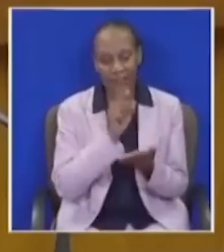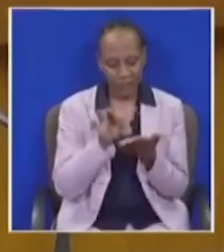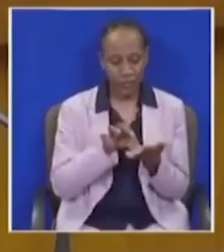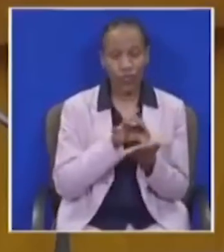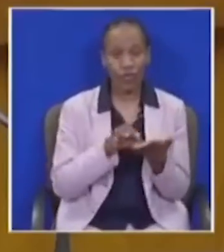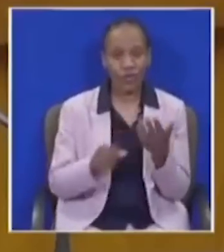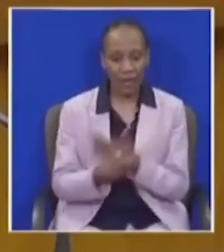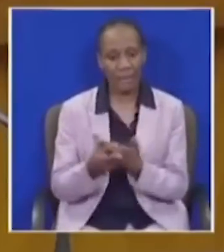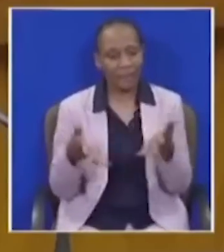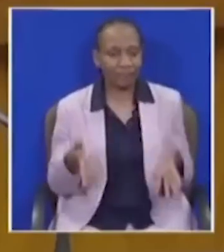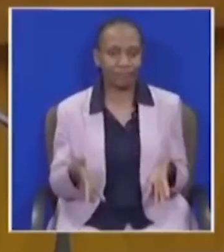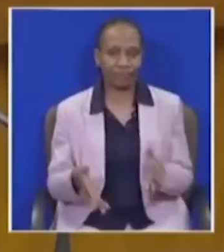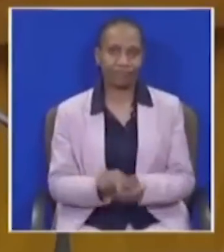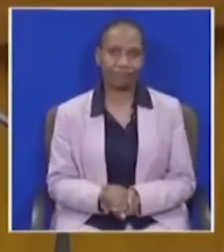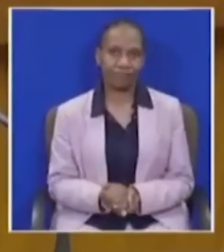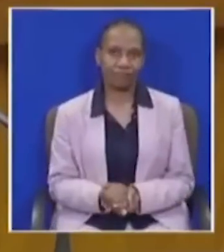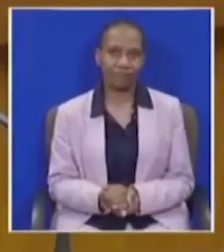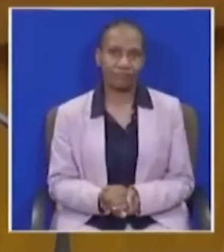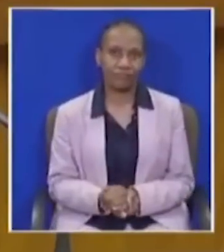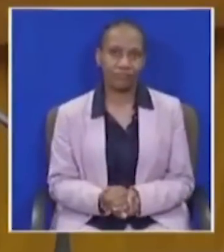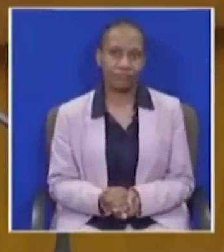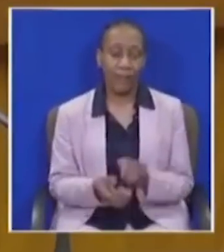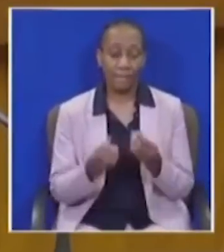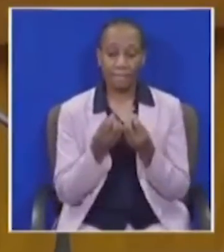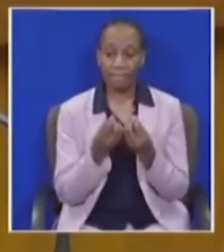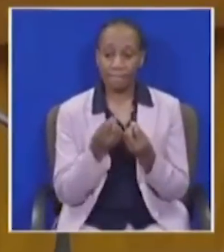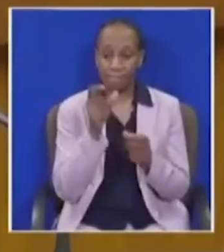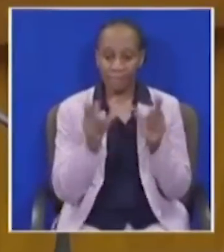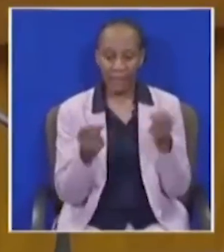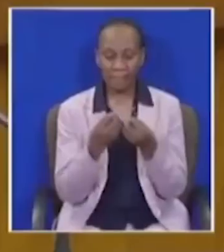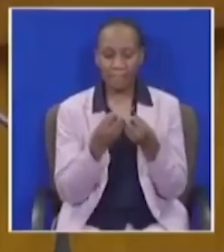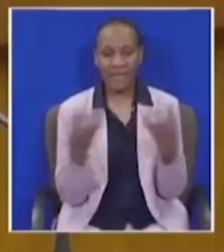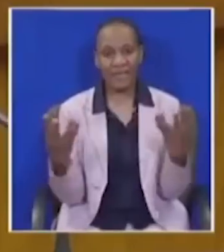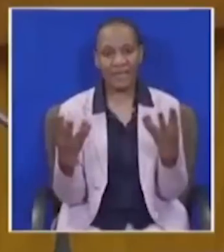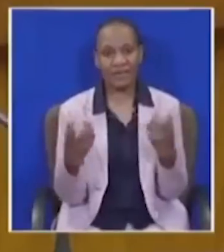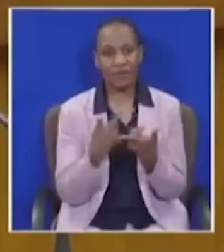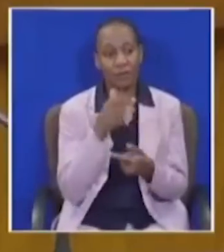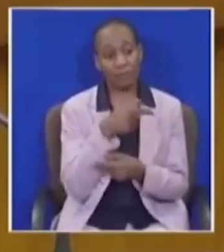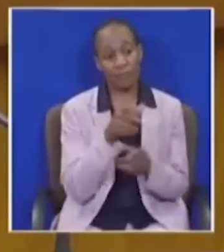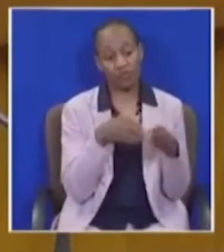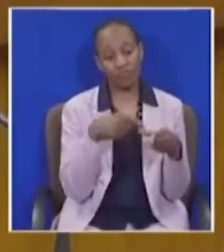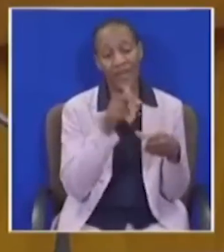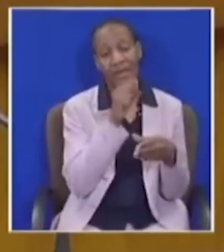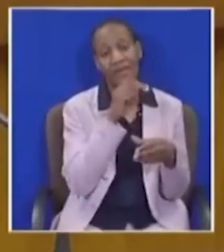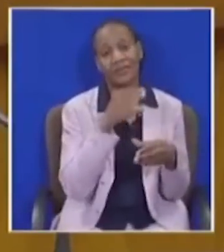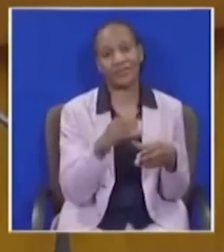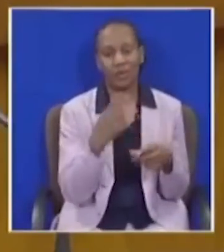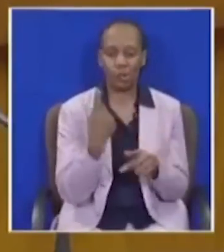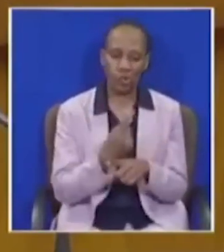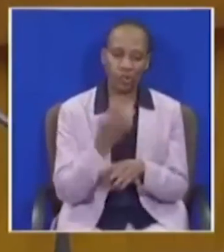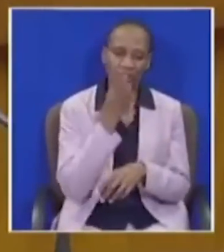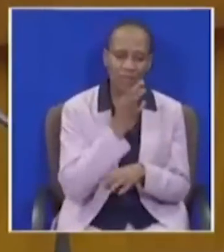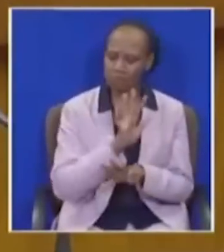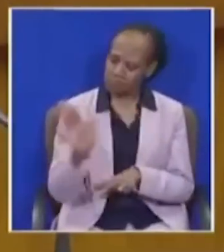today. Many in the ANC, including the officials of the ANC, have told her not to